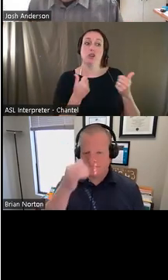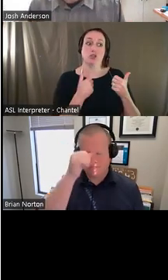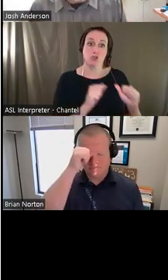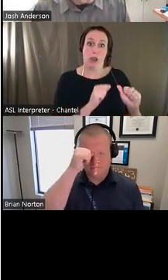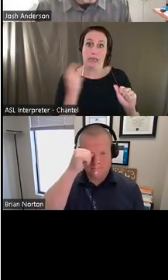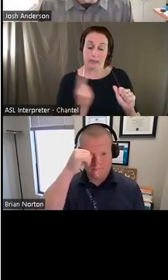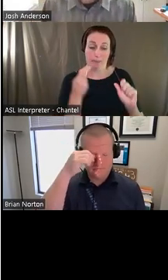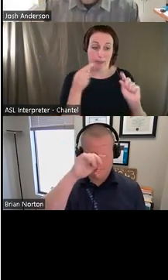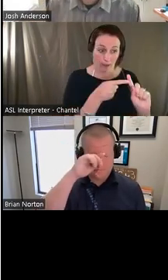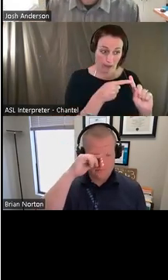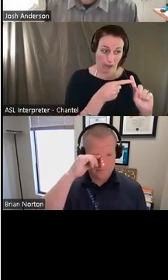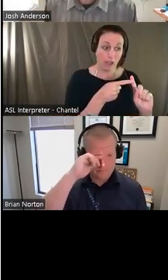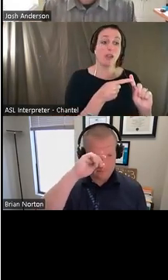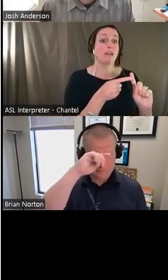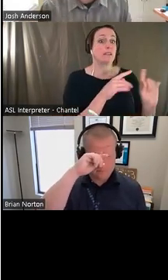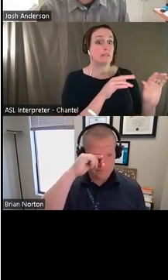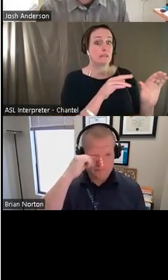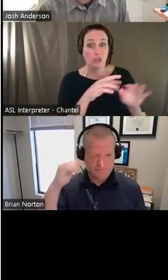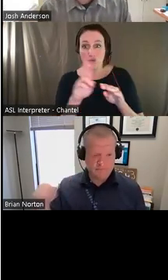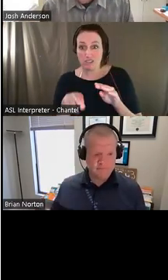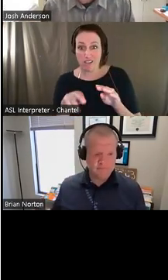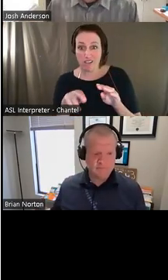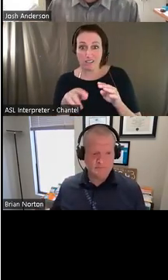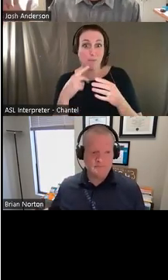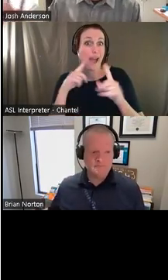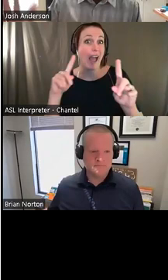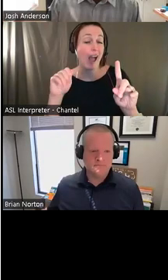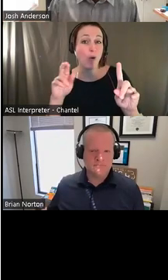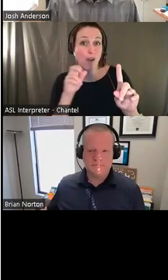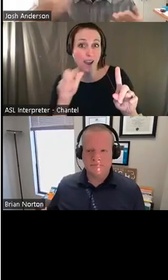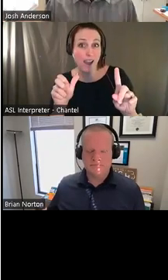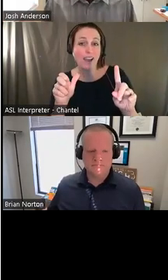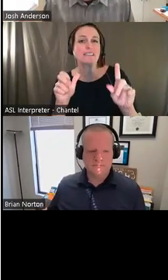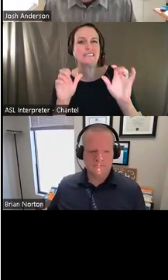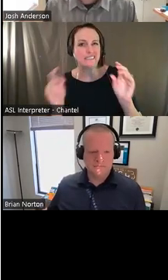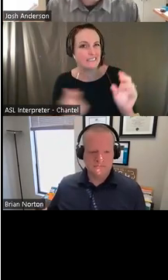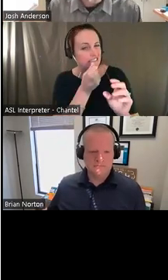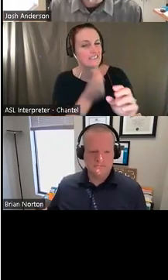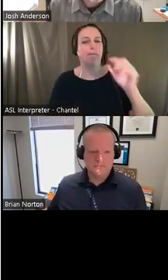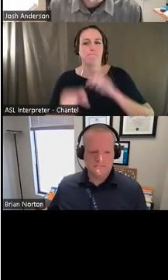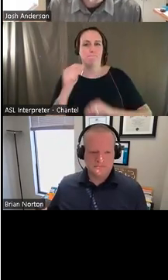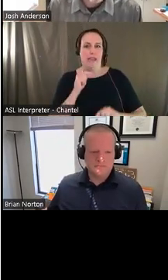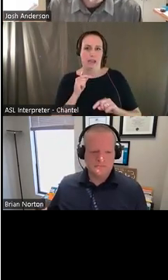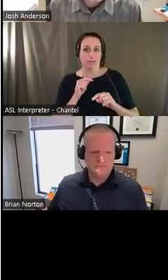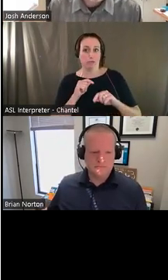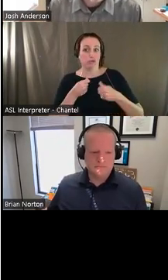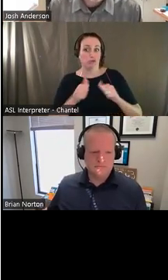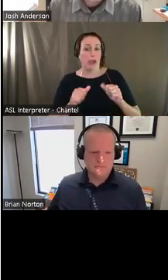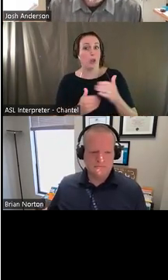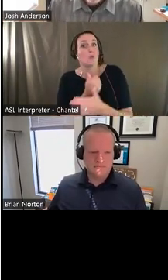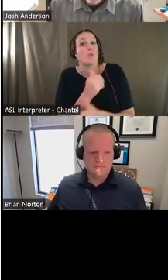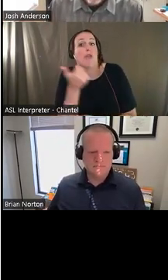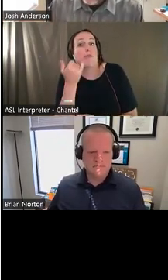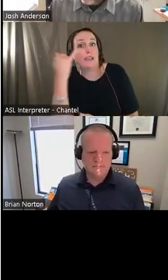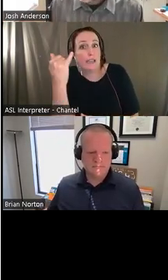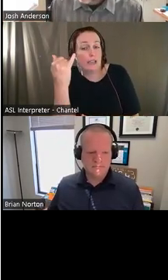look at those results and you got, you decide whether to go back to the drawing board or to, to go ahead and keep doing with what you're doing.